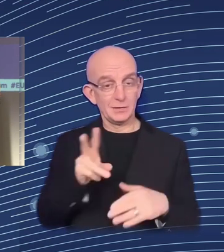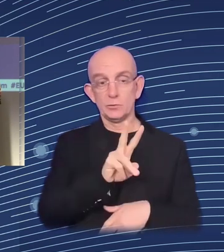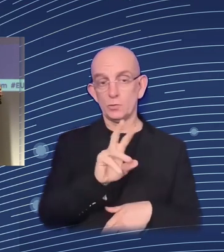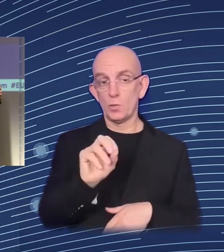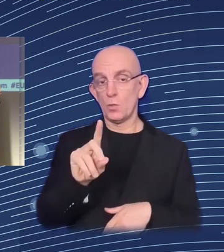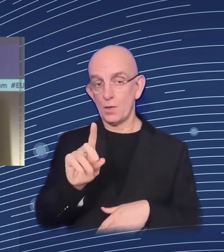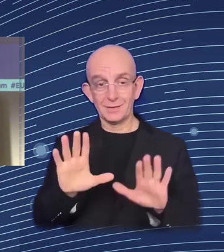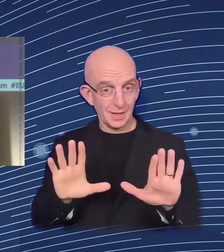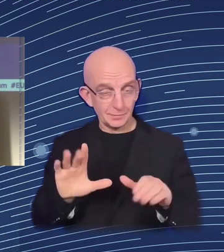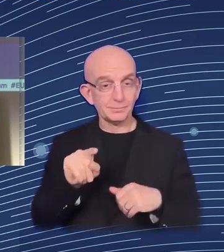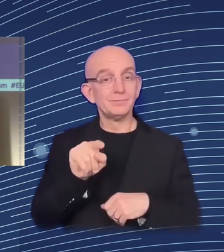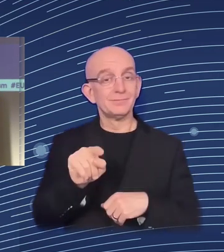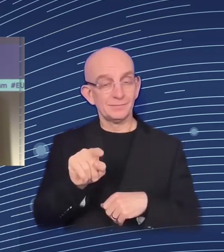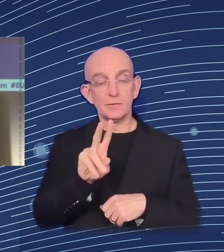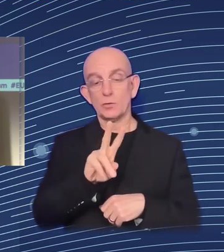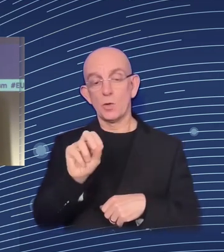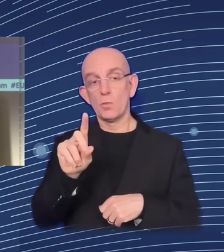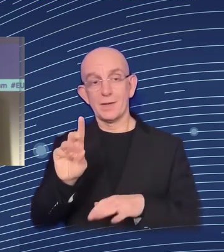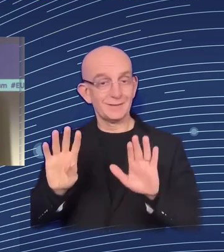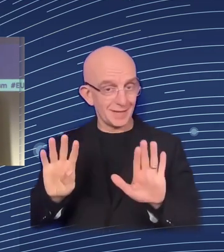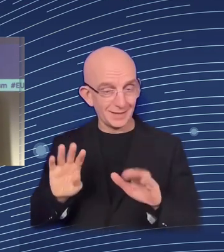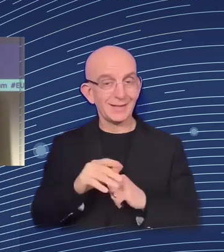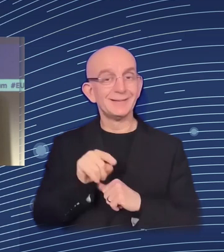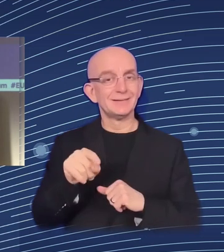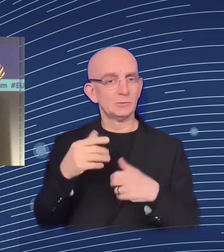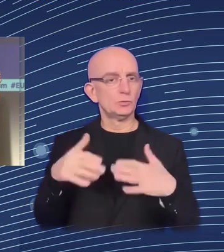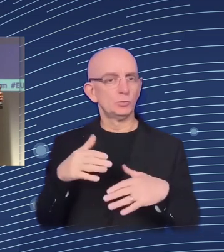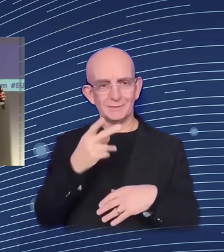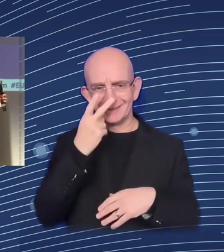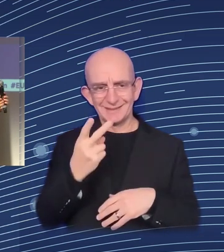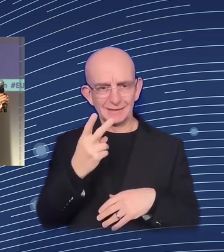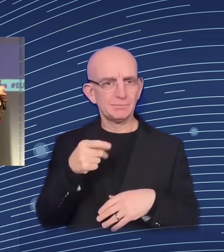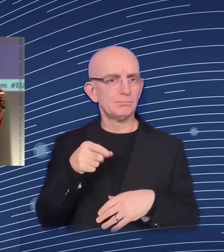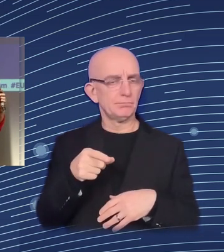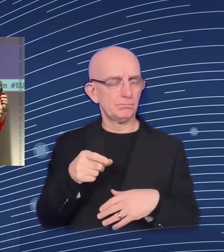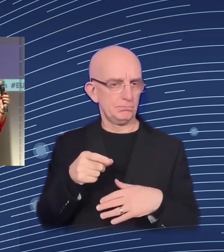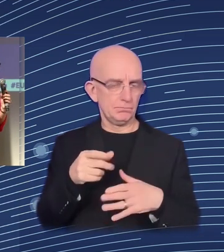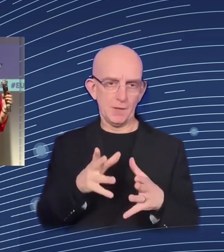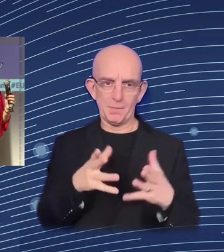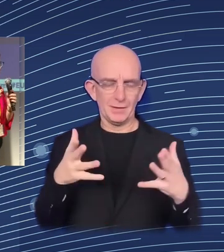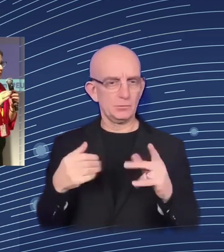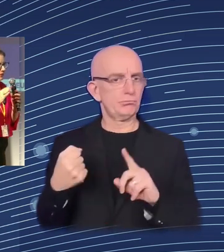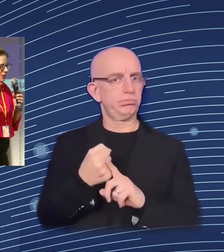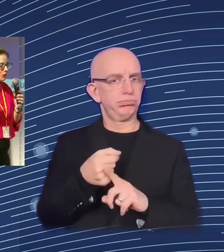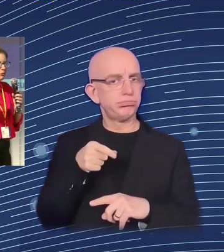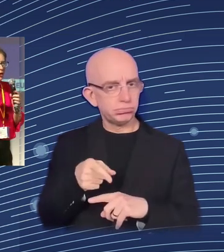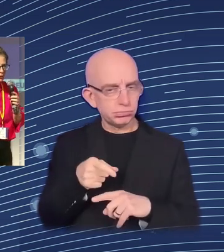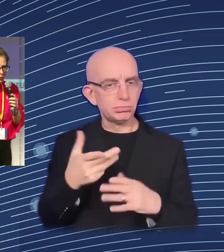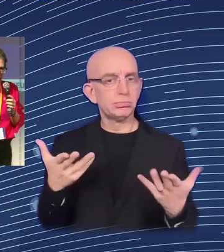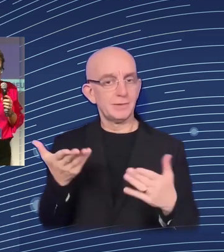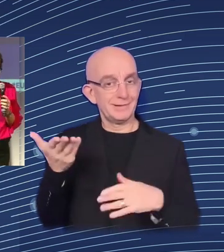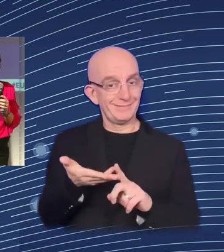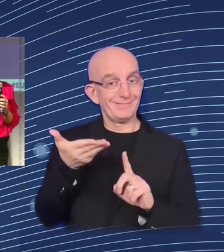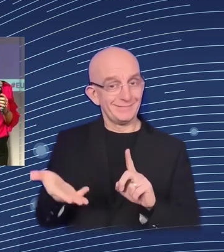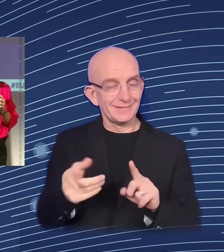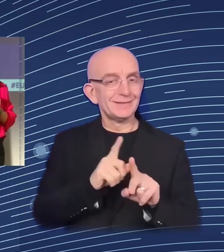small positive effect on employment. Of course, as all the economies, we found